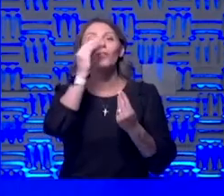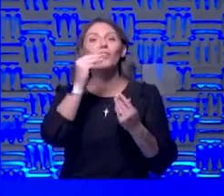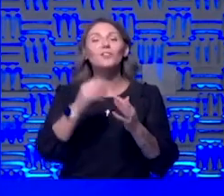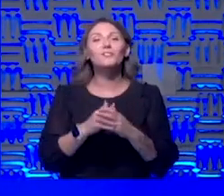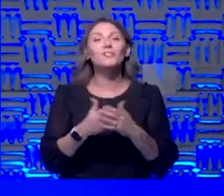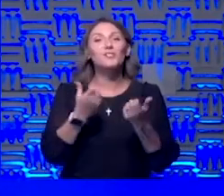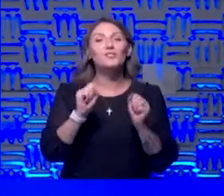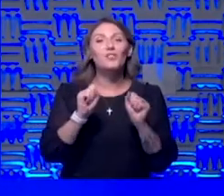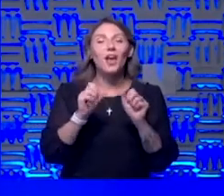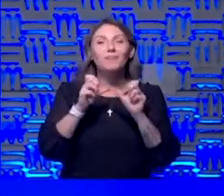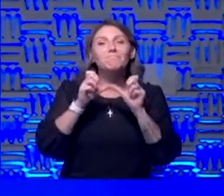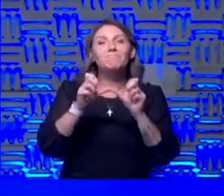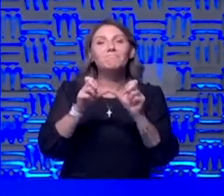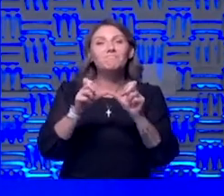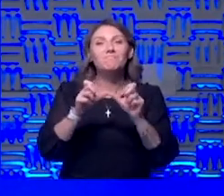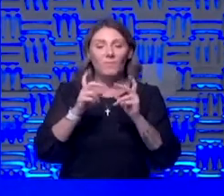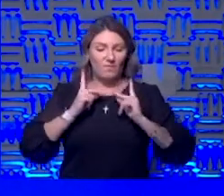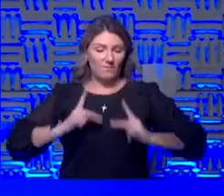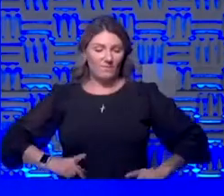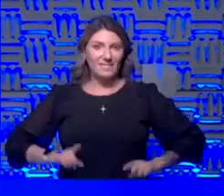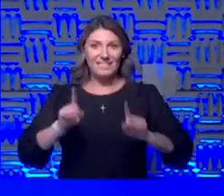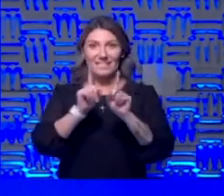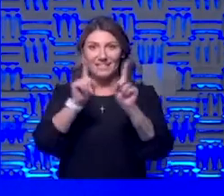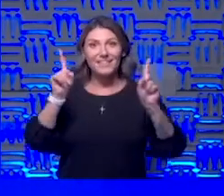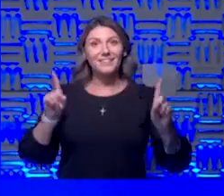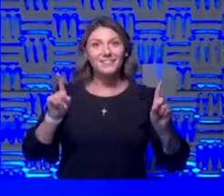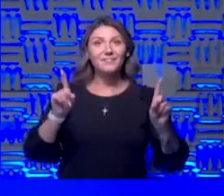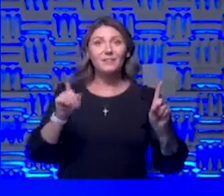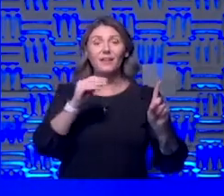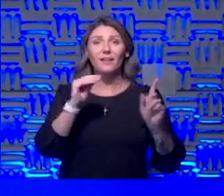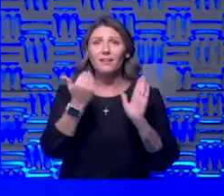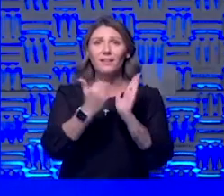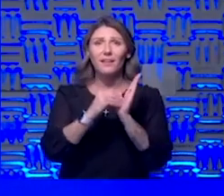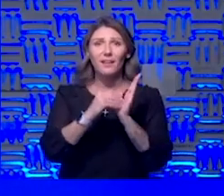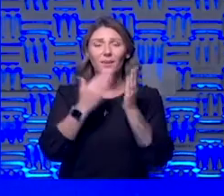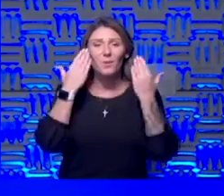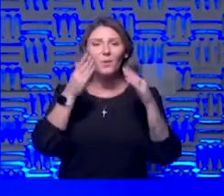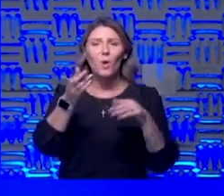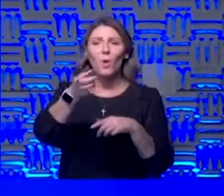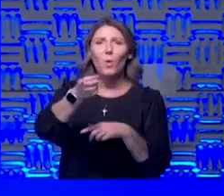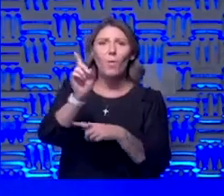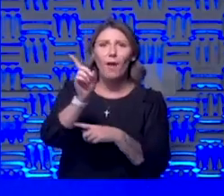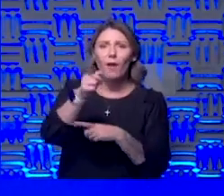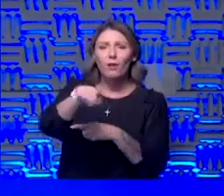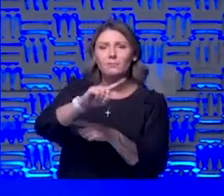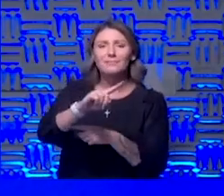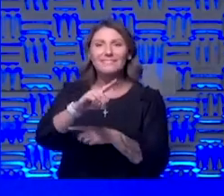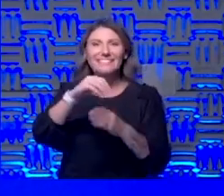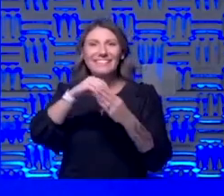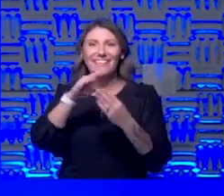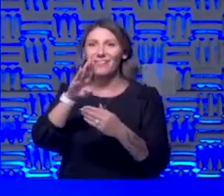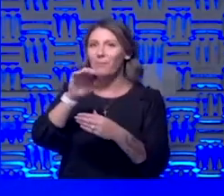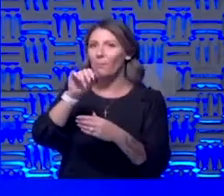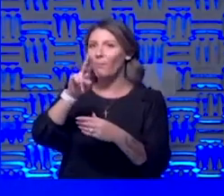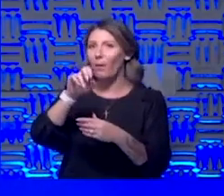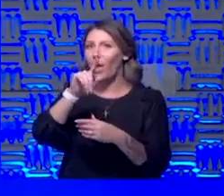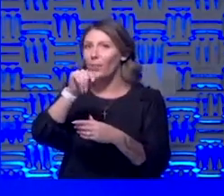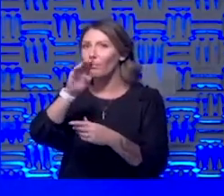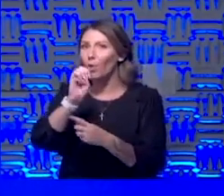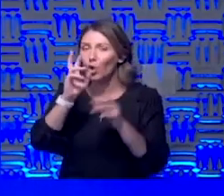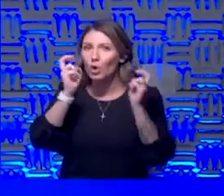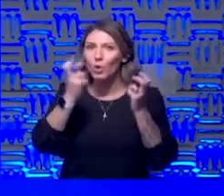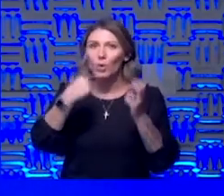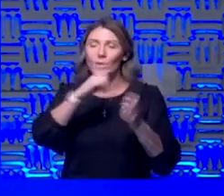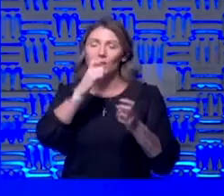try to continue to stay uh physically distance and again you don't know where those people have been in the bubble obviously we don't really endorse